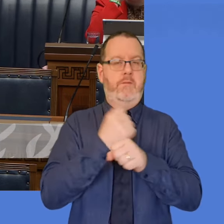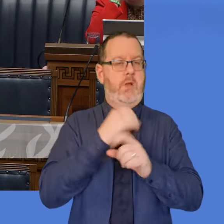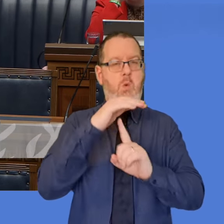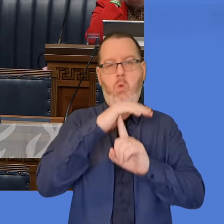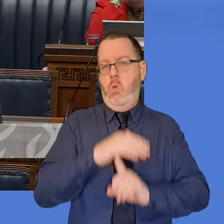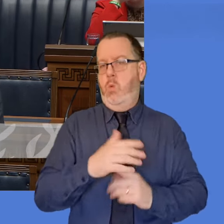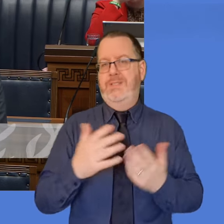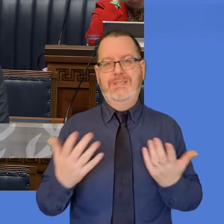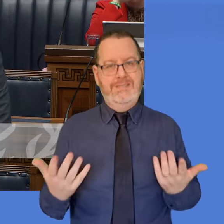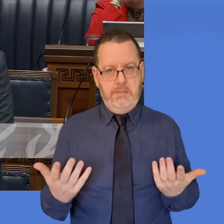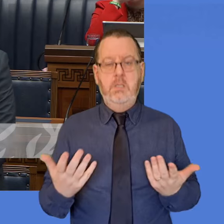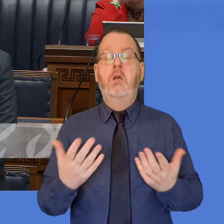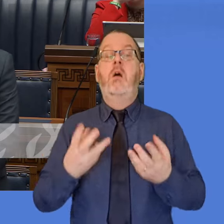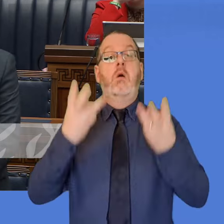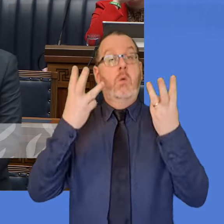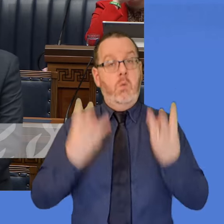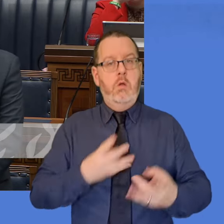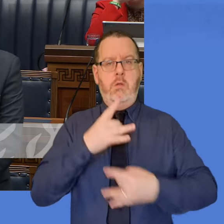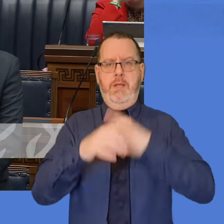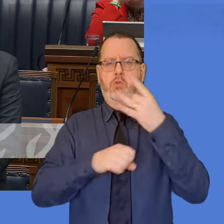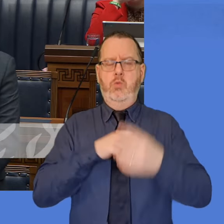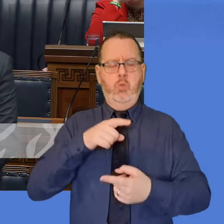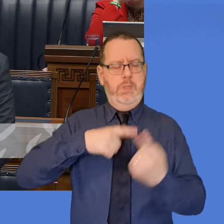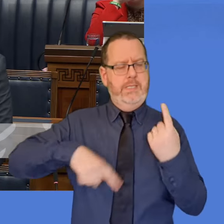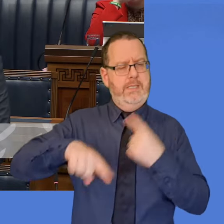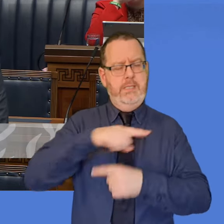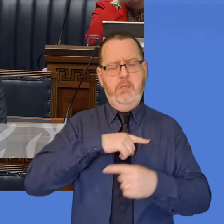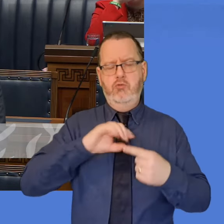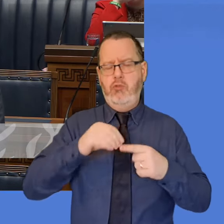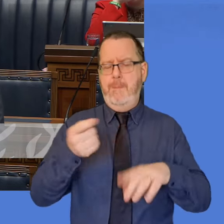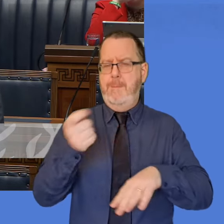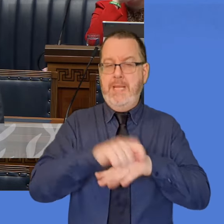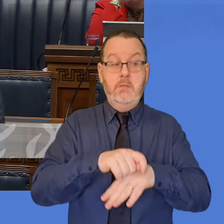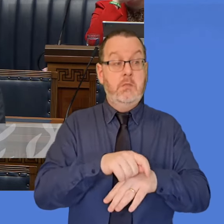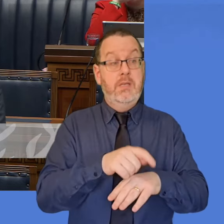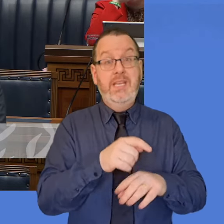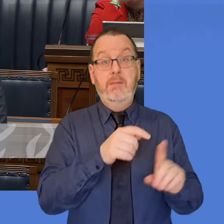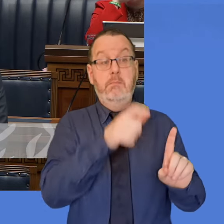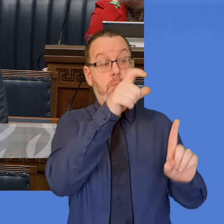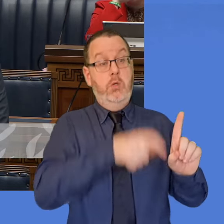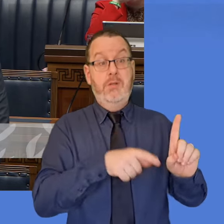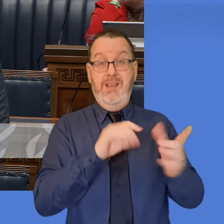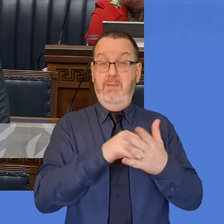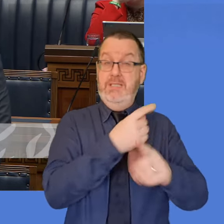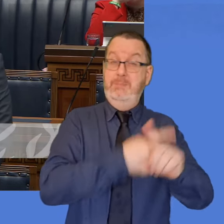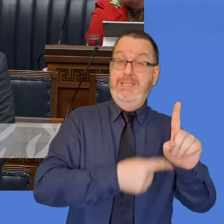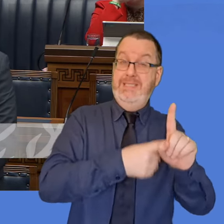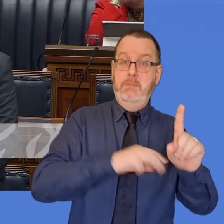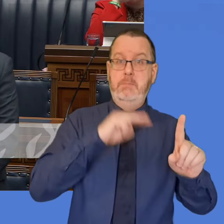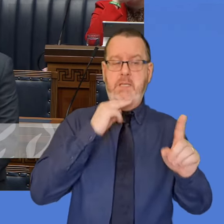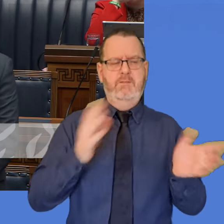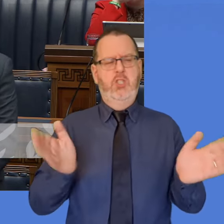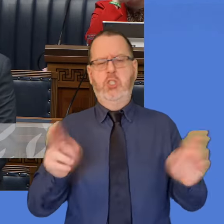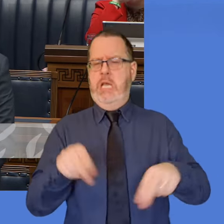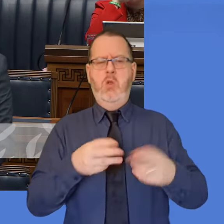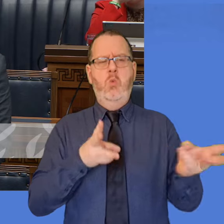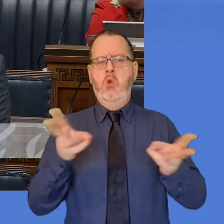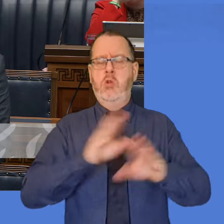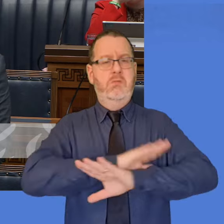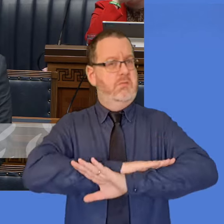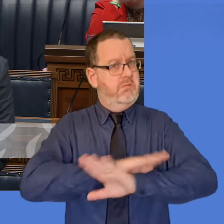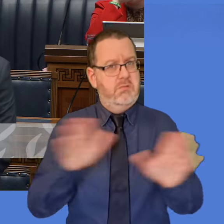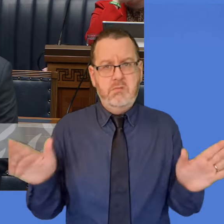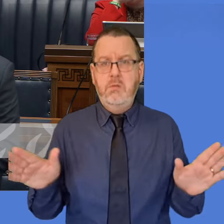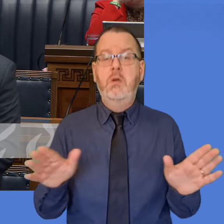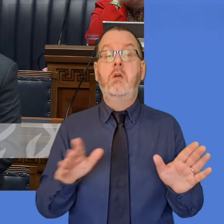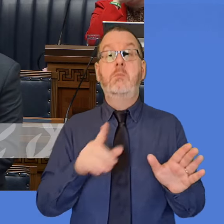everything that we can to ensure that a disability does not prohibit somebody from getting into the workplace and some excellent work has